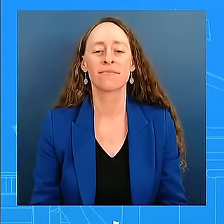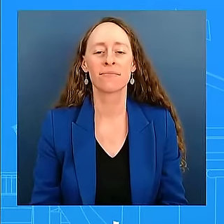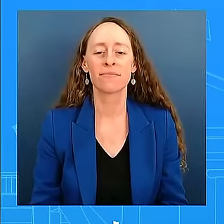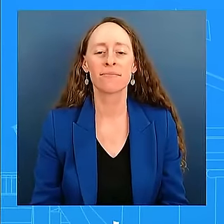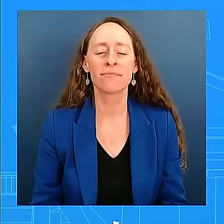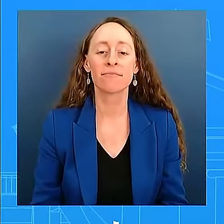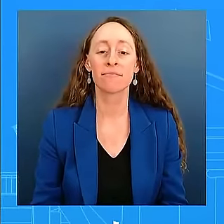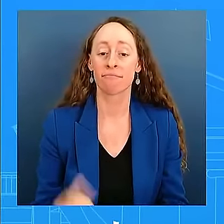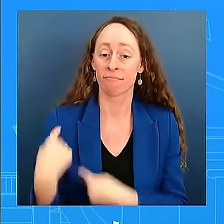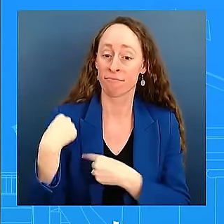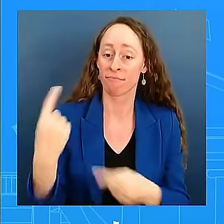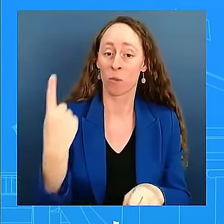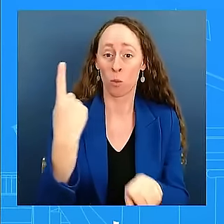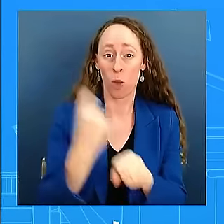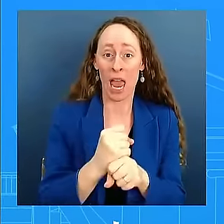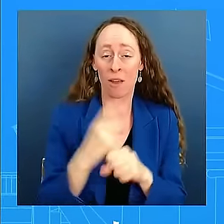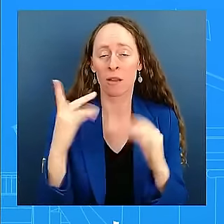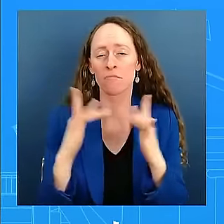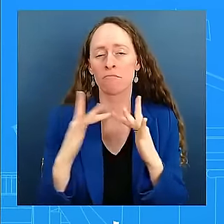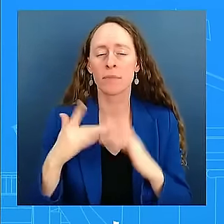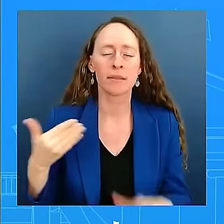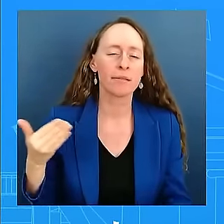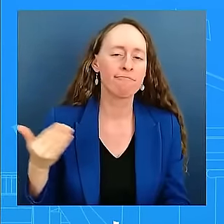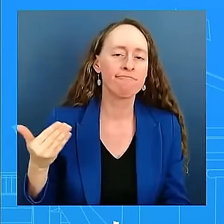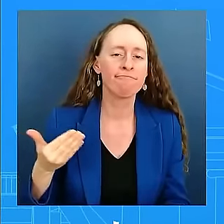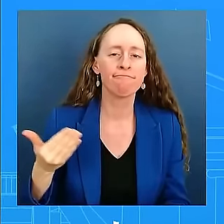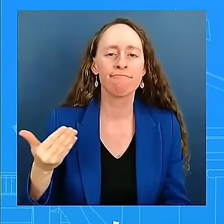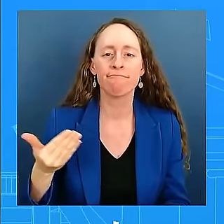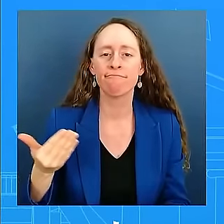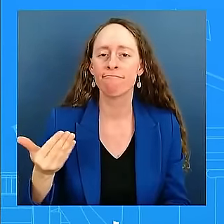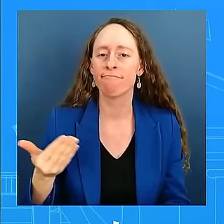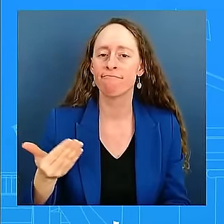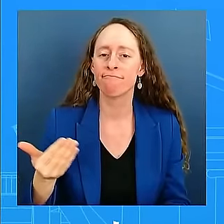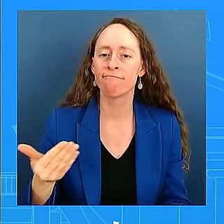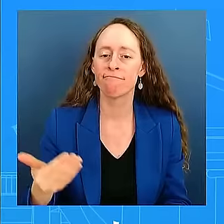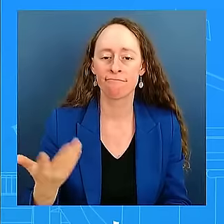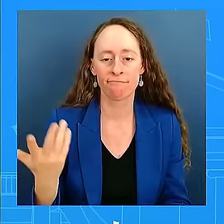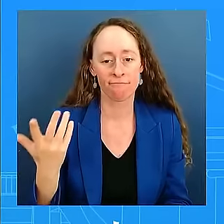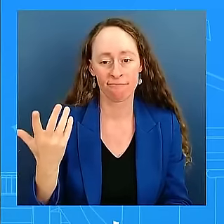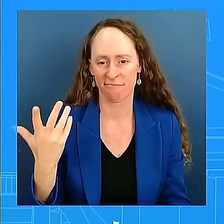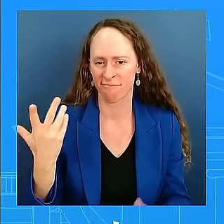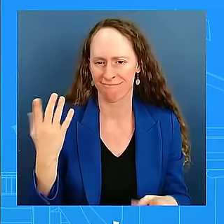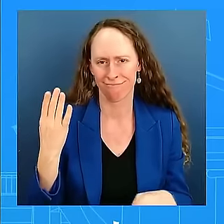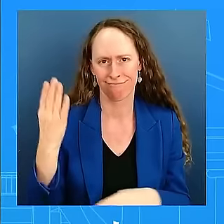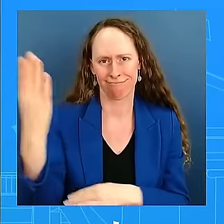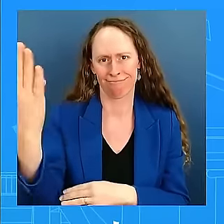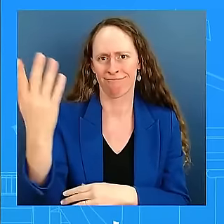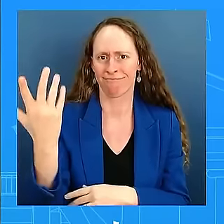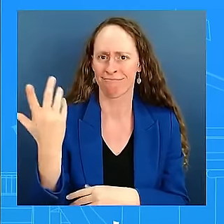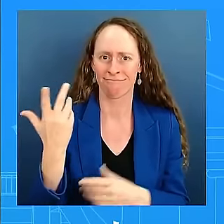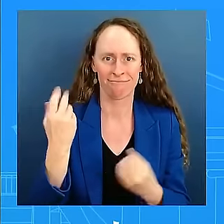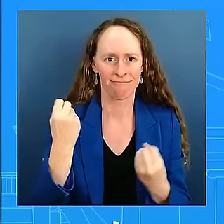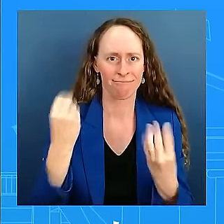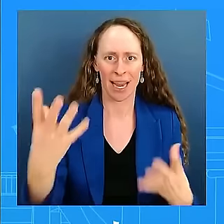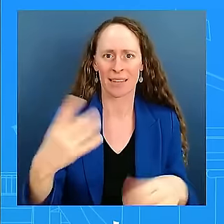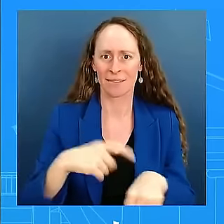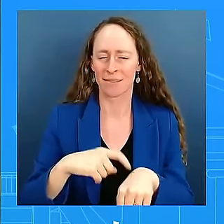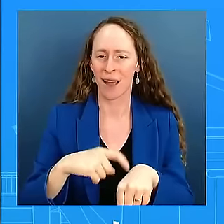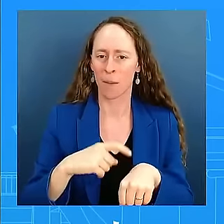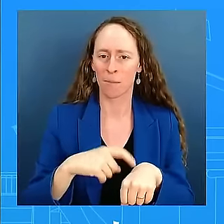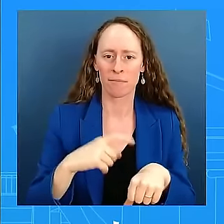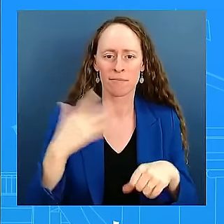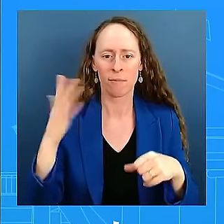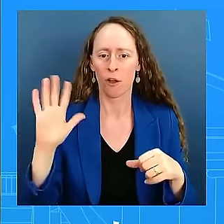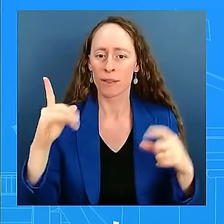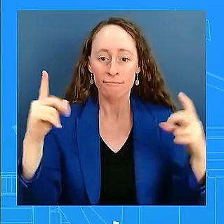in the past year, and they've seen each other, as you know. I think you might have been with us at those moments when